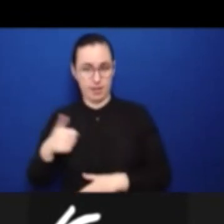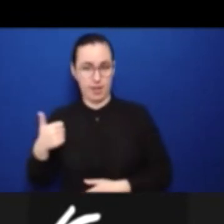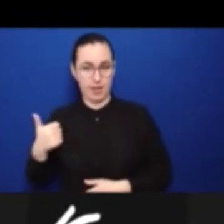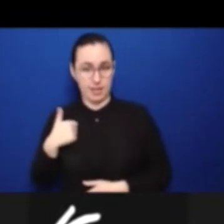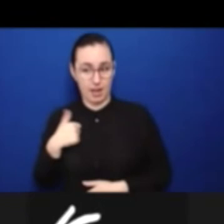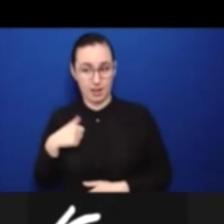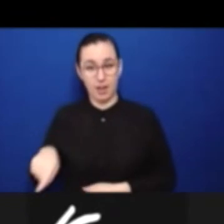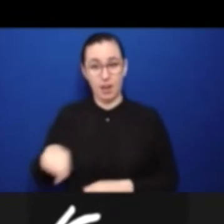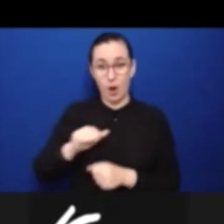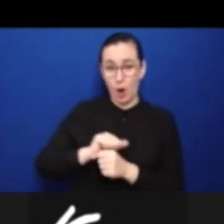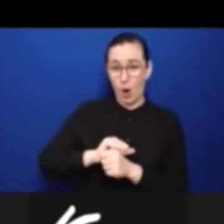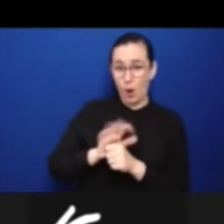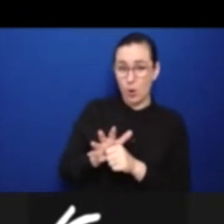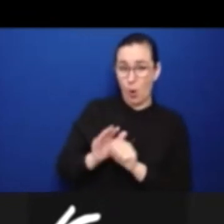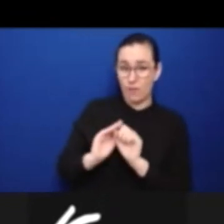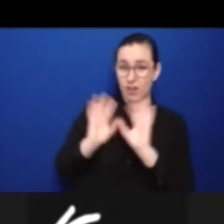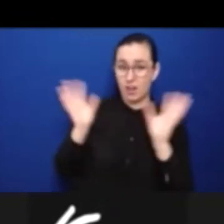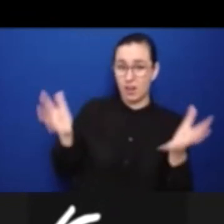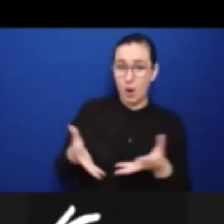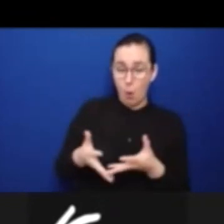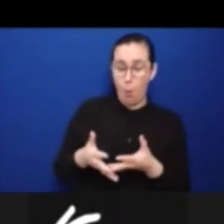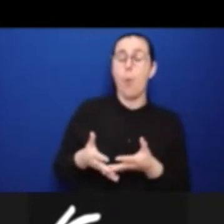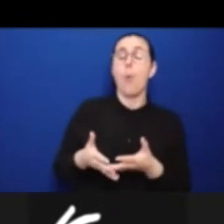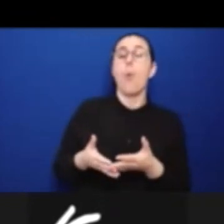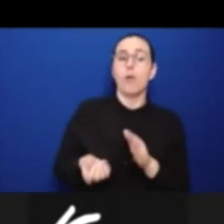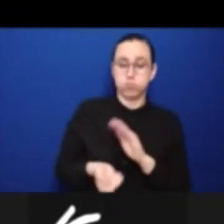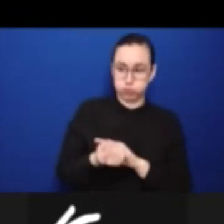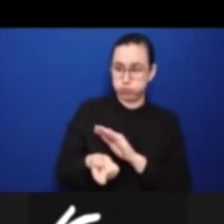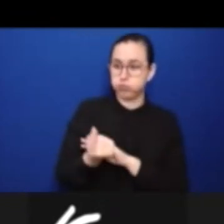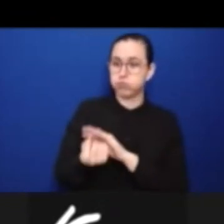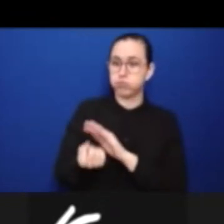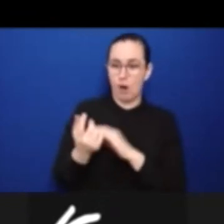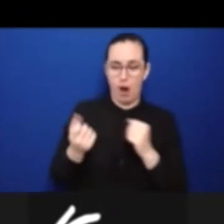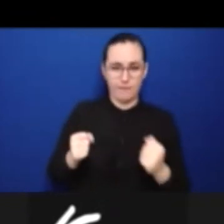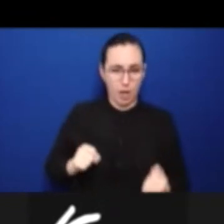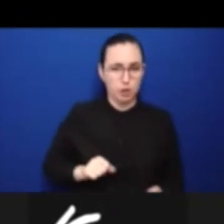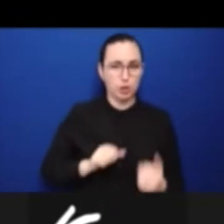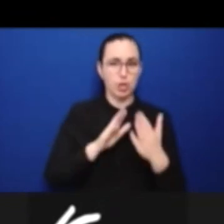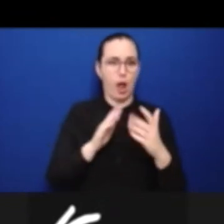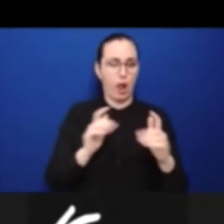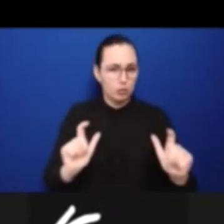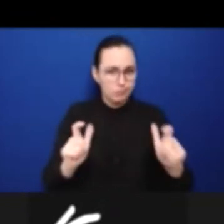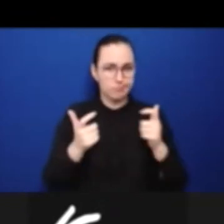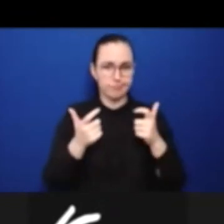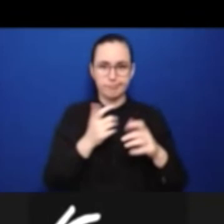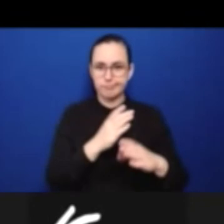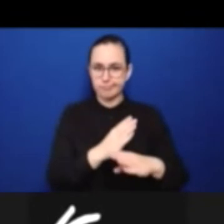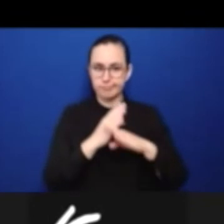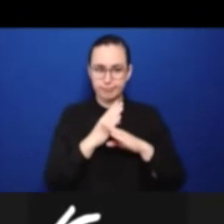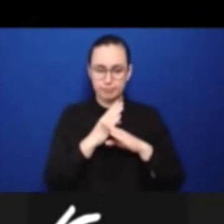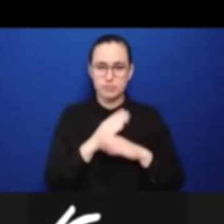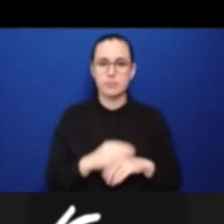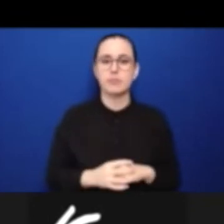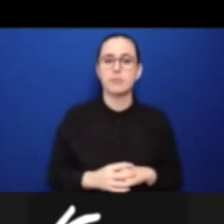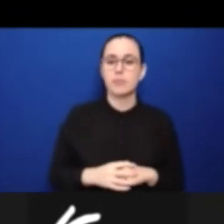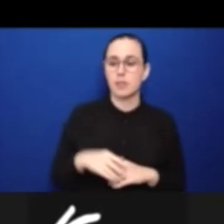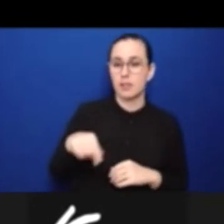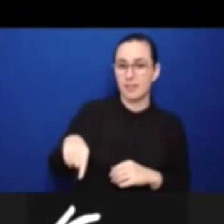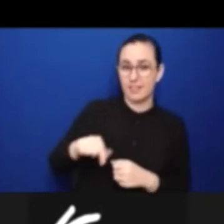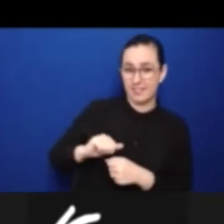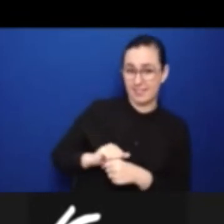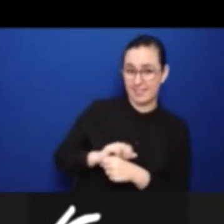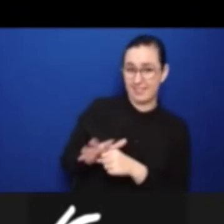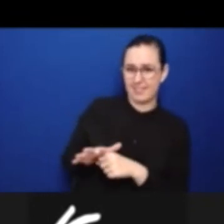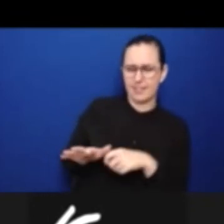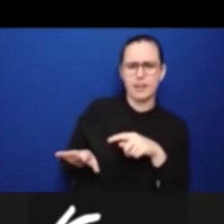But what we really achieved during the pandemic was that it was a period to